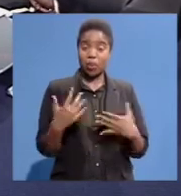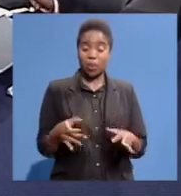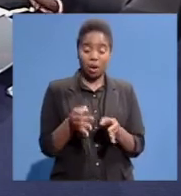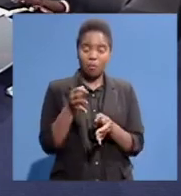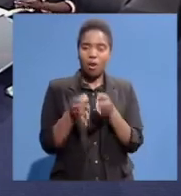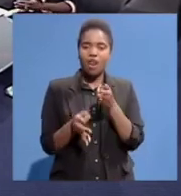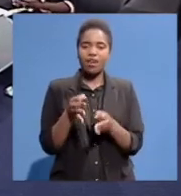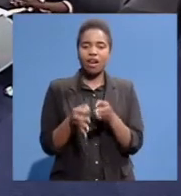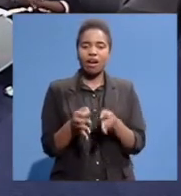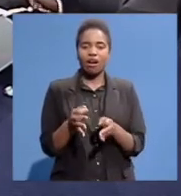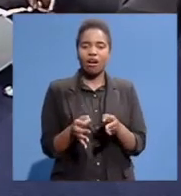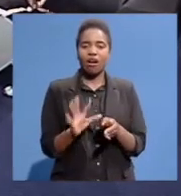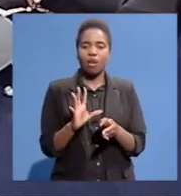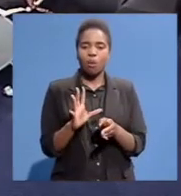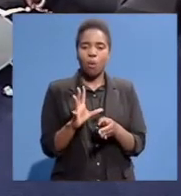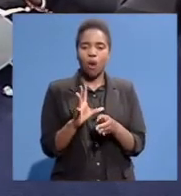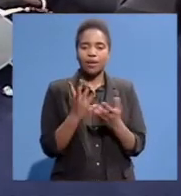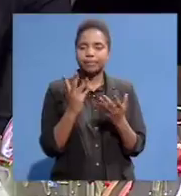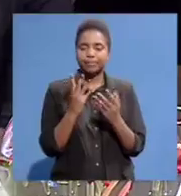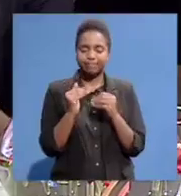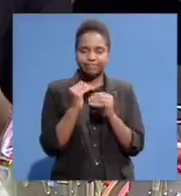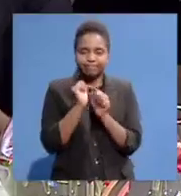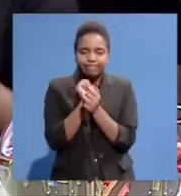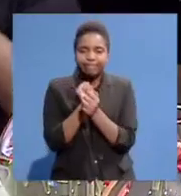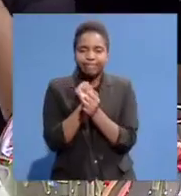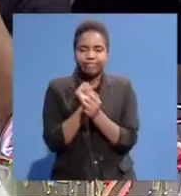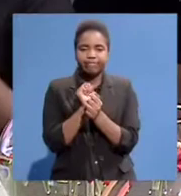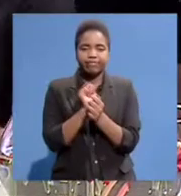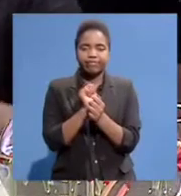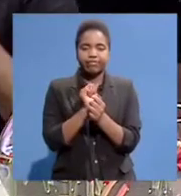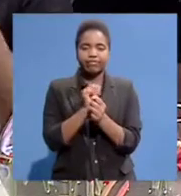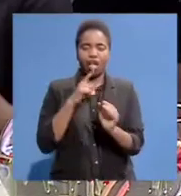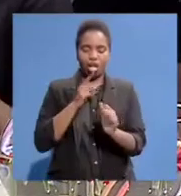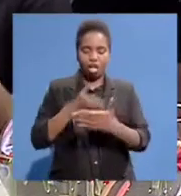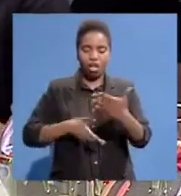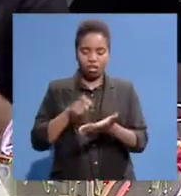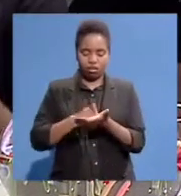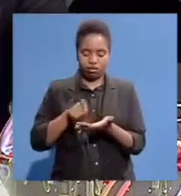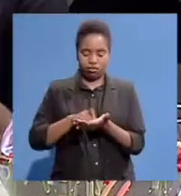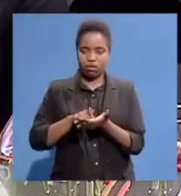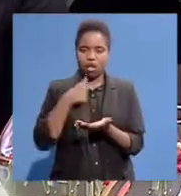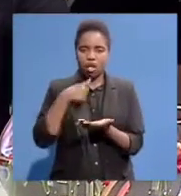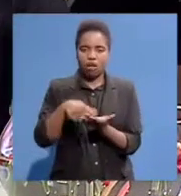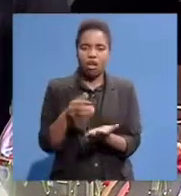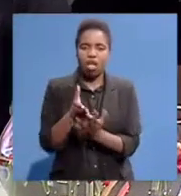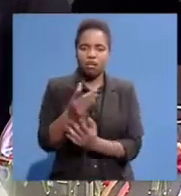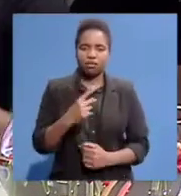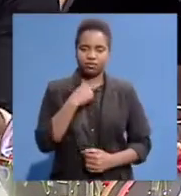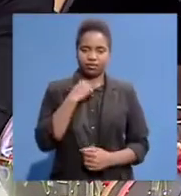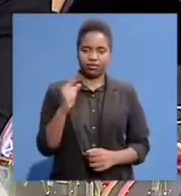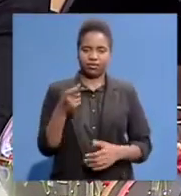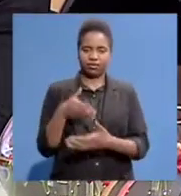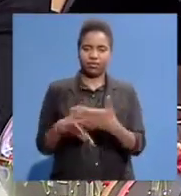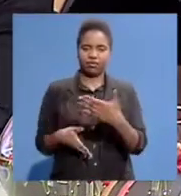leaders were incarcerated They had no means to get to us Their messages were being blocked by the then apartheid regime Due to our dispensation